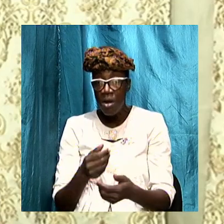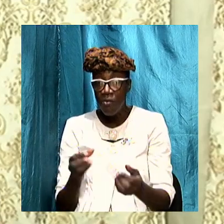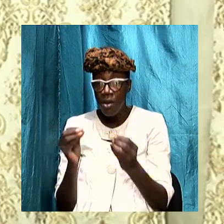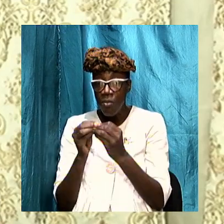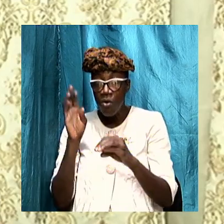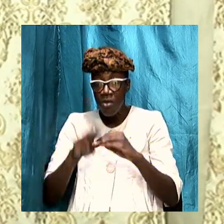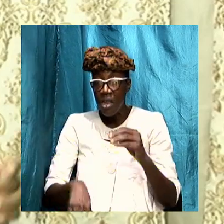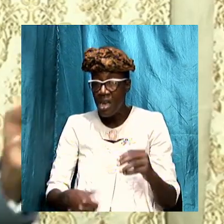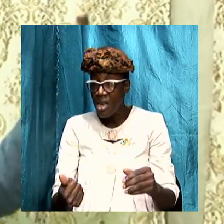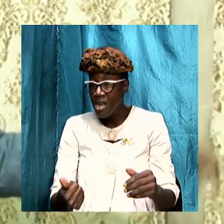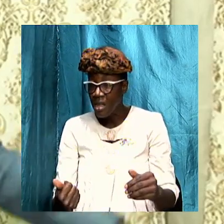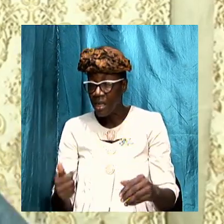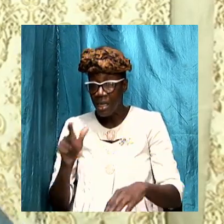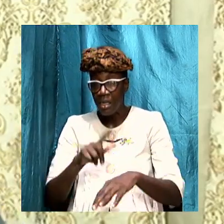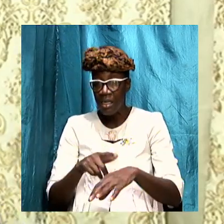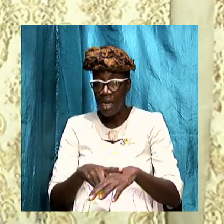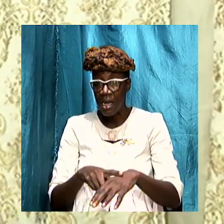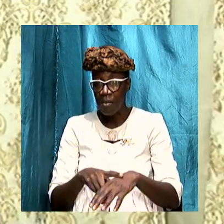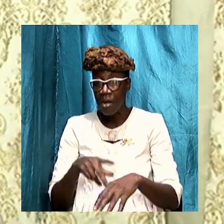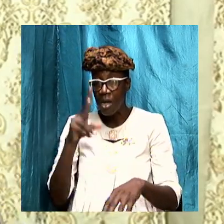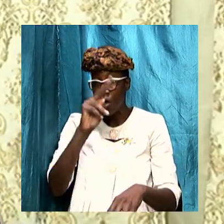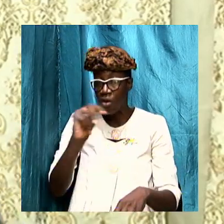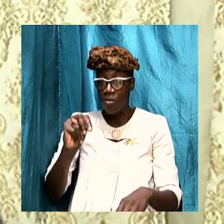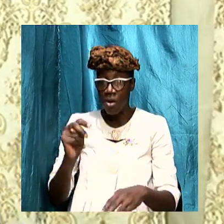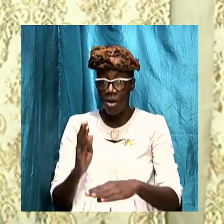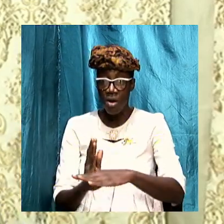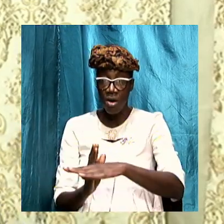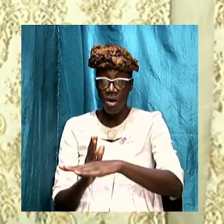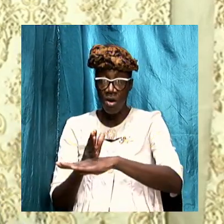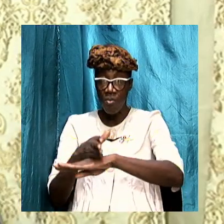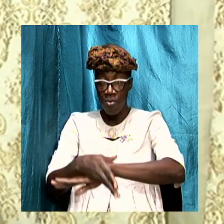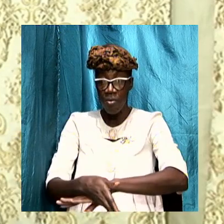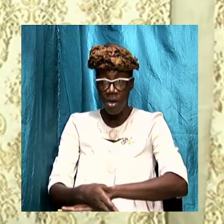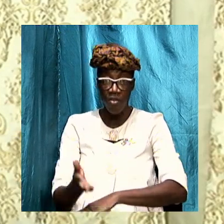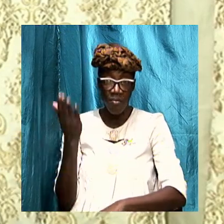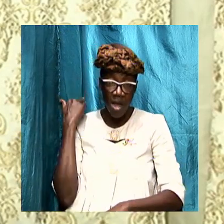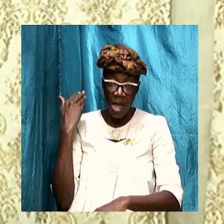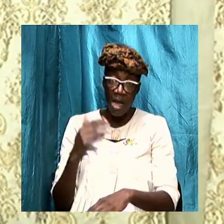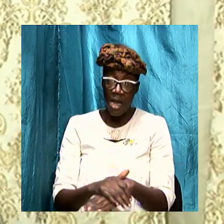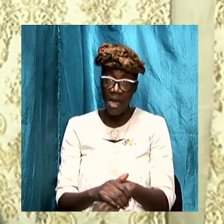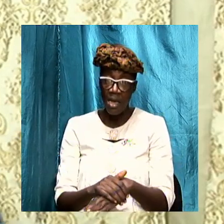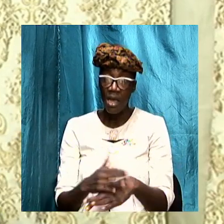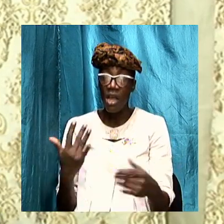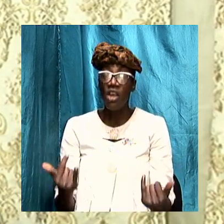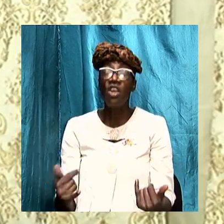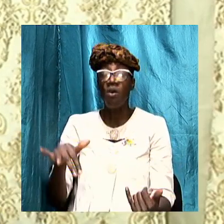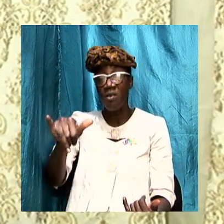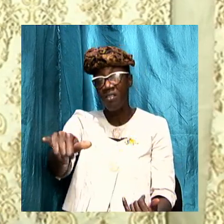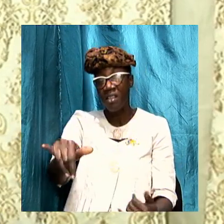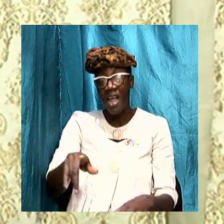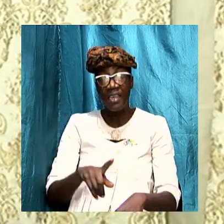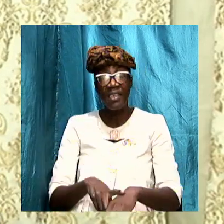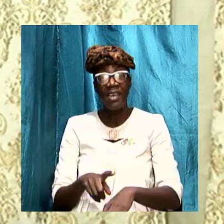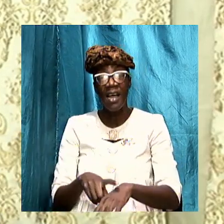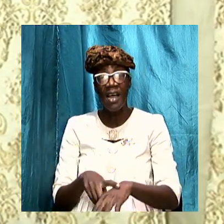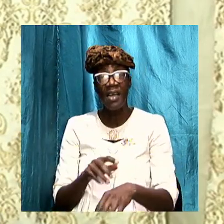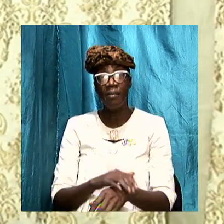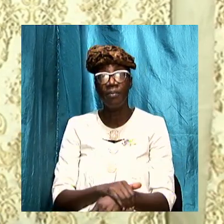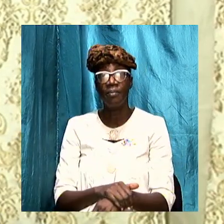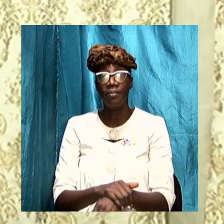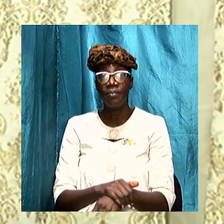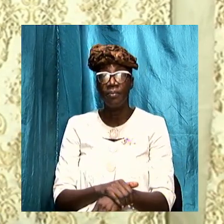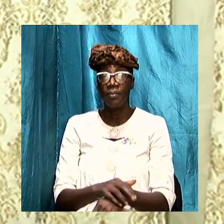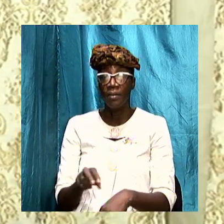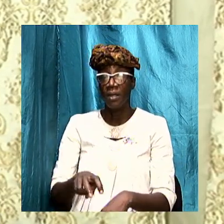time to burn the bridges behind us now is that time so we are going to